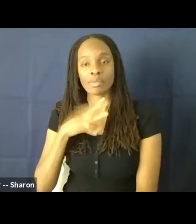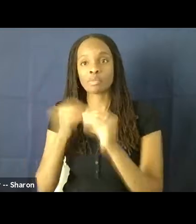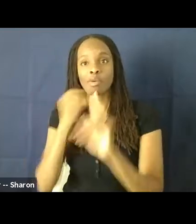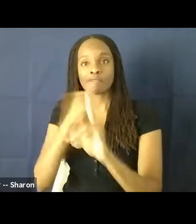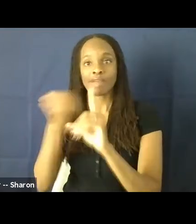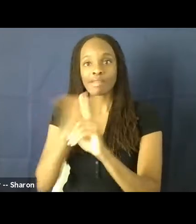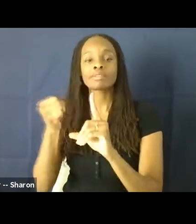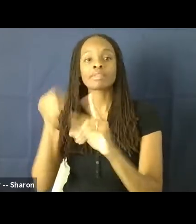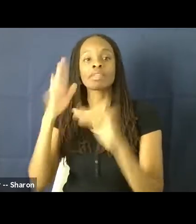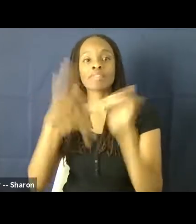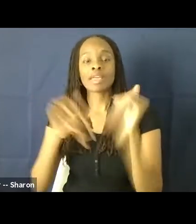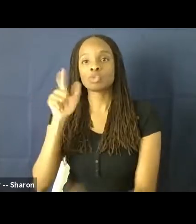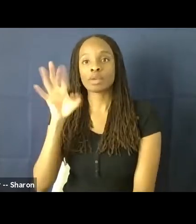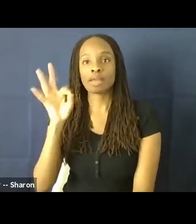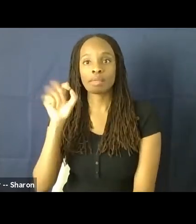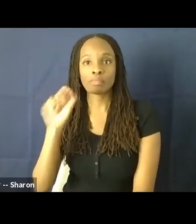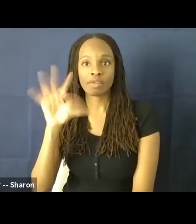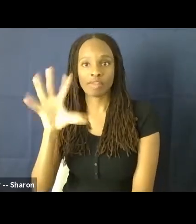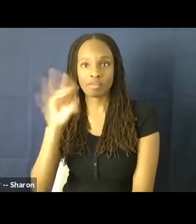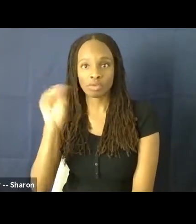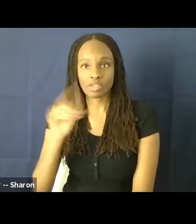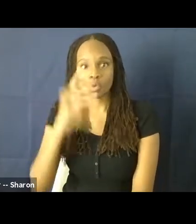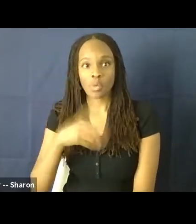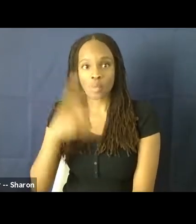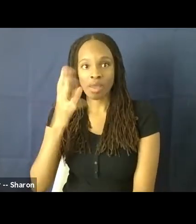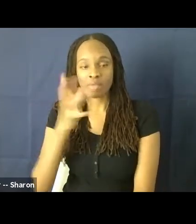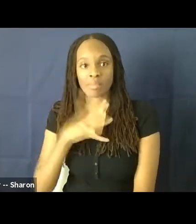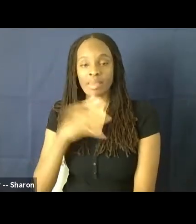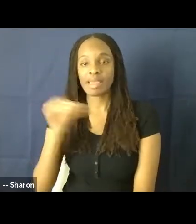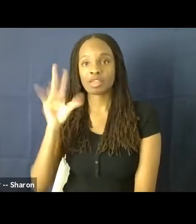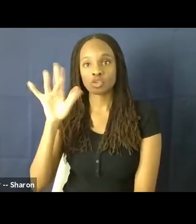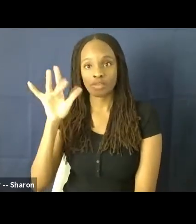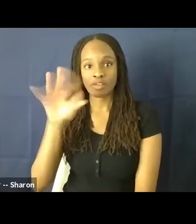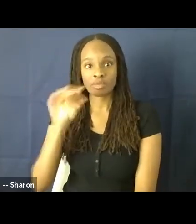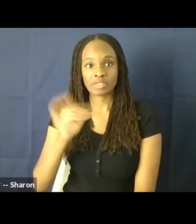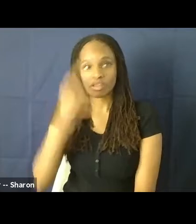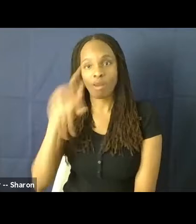.5% for white women and 25% for other women of color.